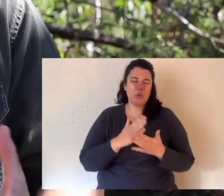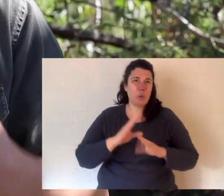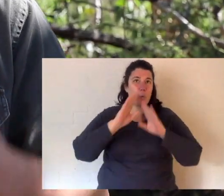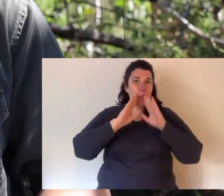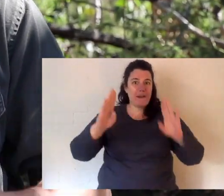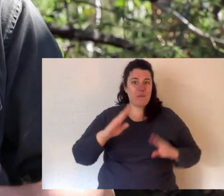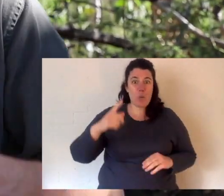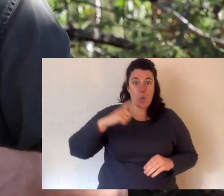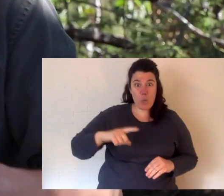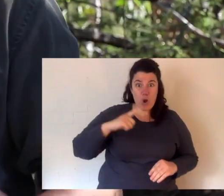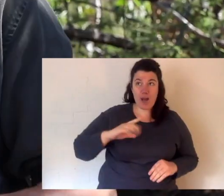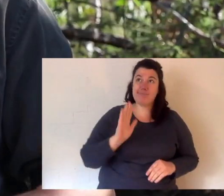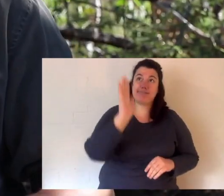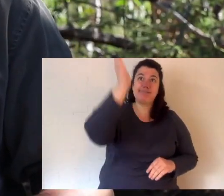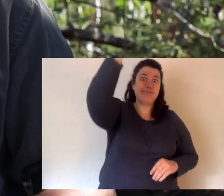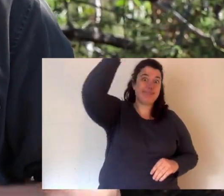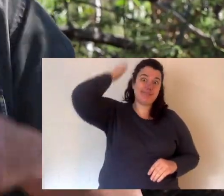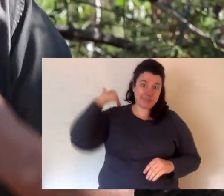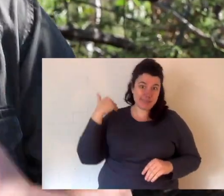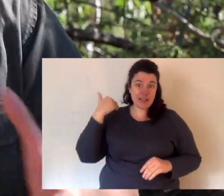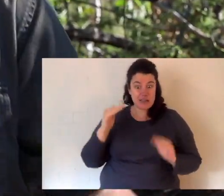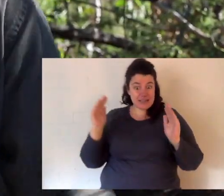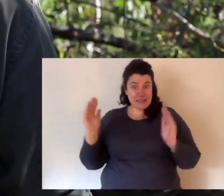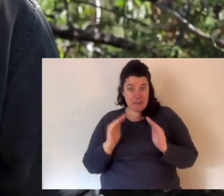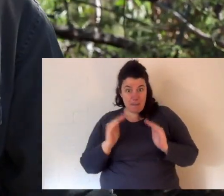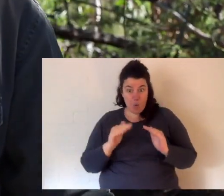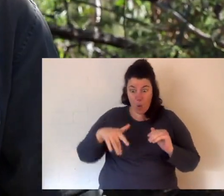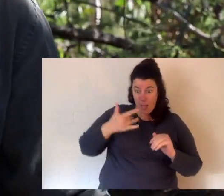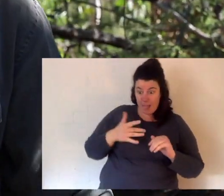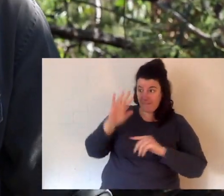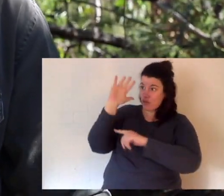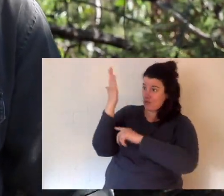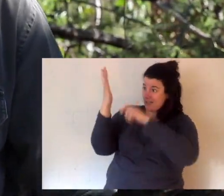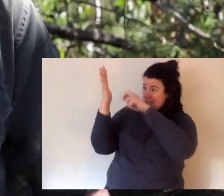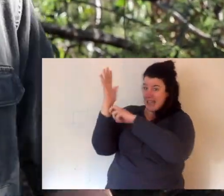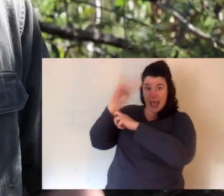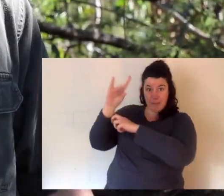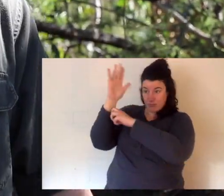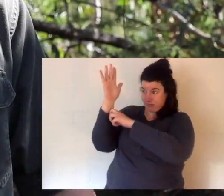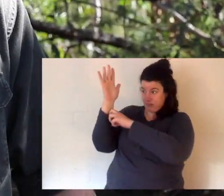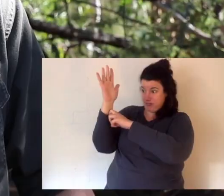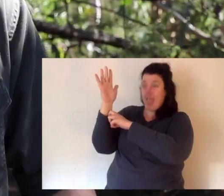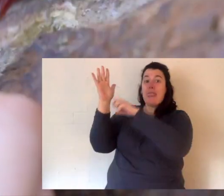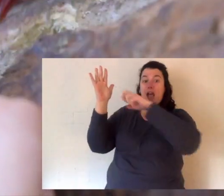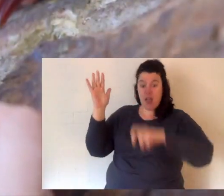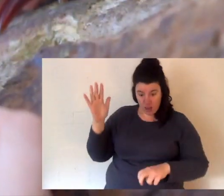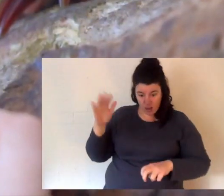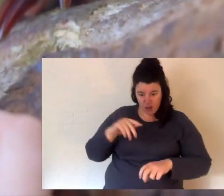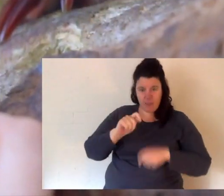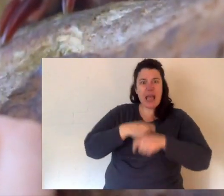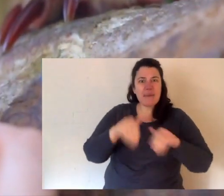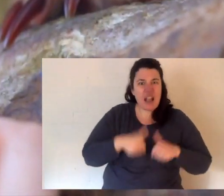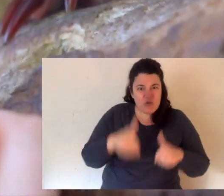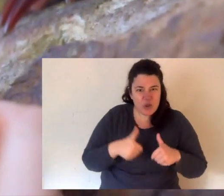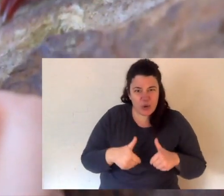their common ancestor a long time ago was a small marsupial that lived in the trees and then it went down to the ground and they turned into